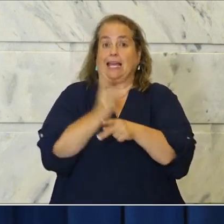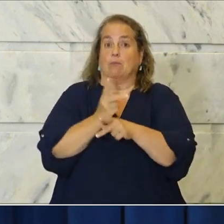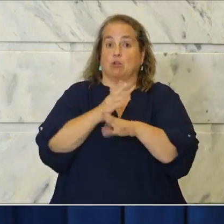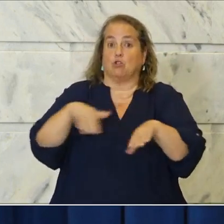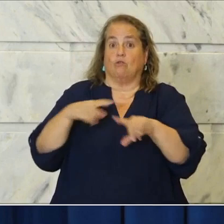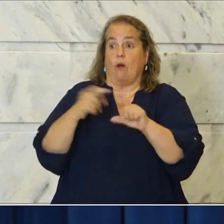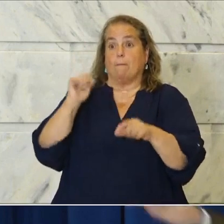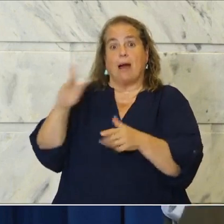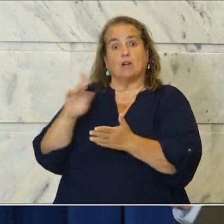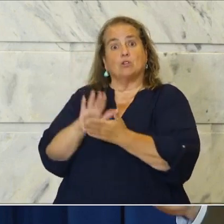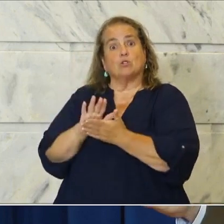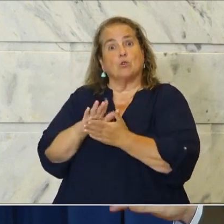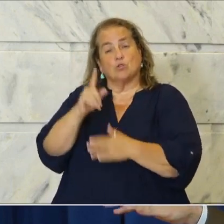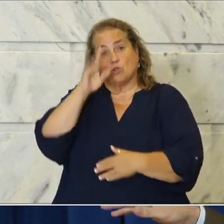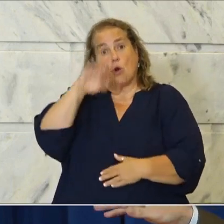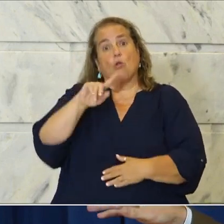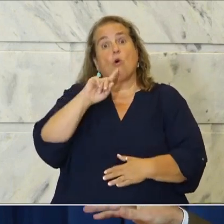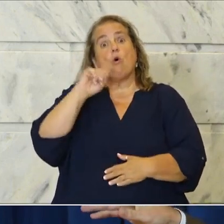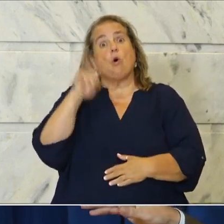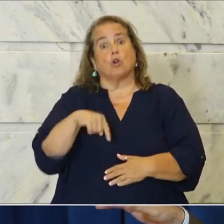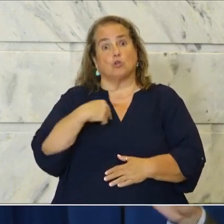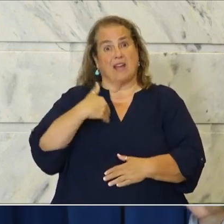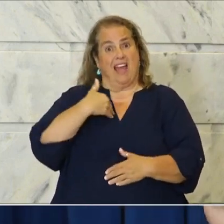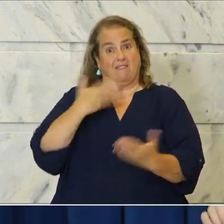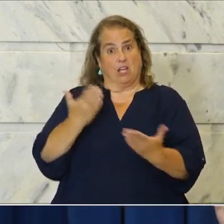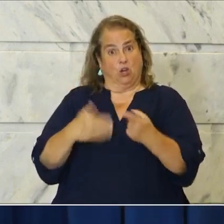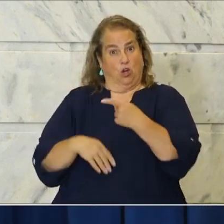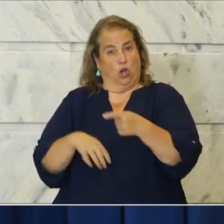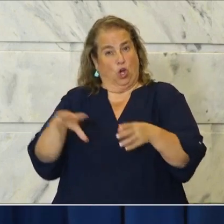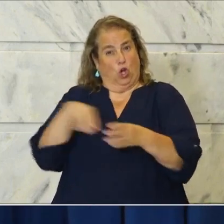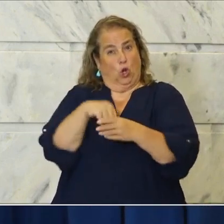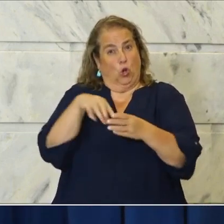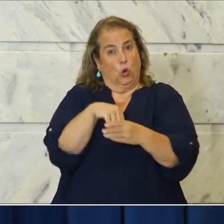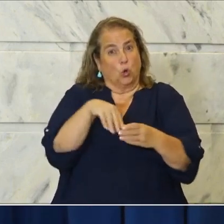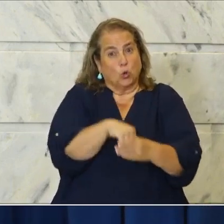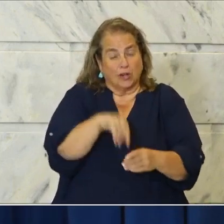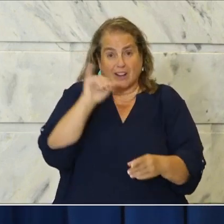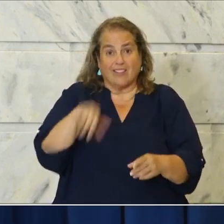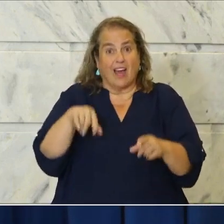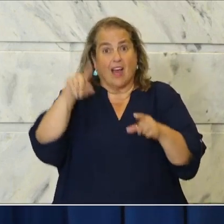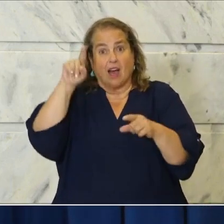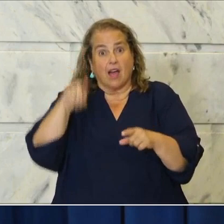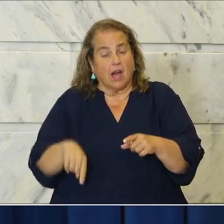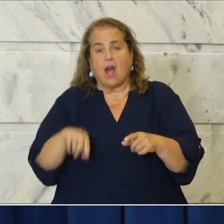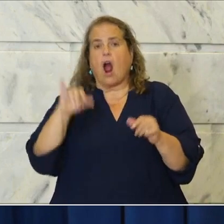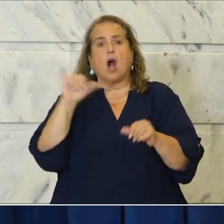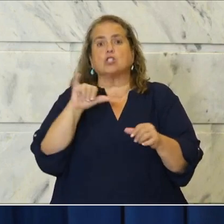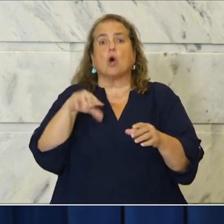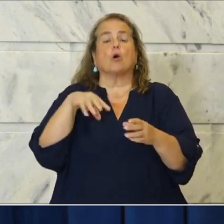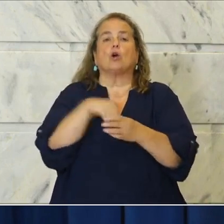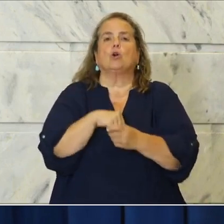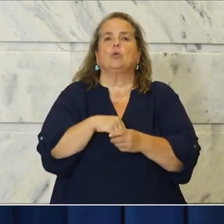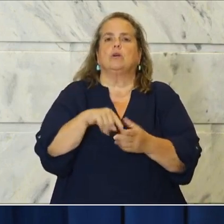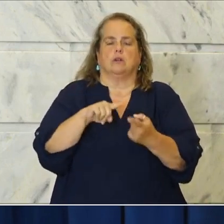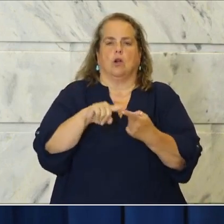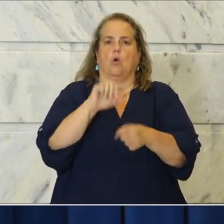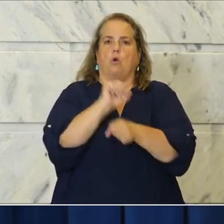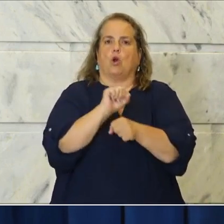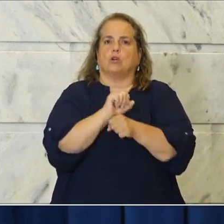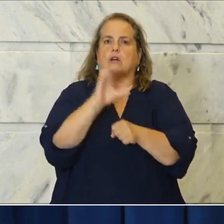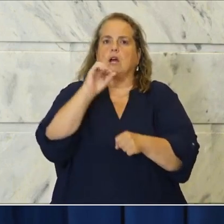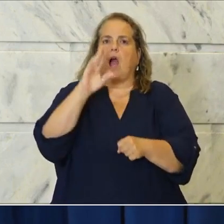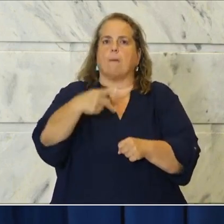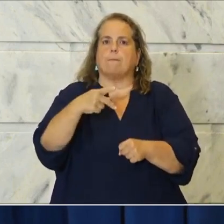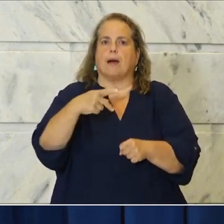schools. You know the orders that are included here also include expanding workers compensation eligibility for